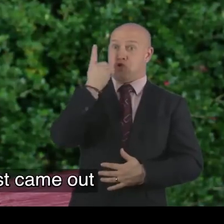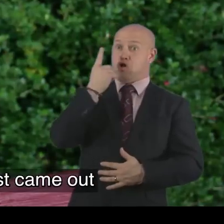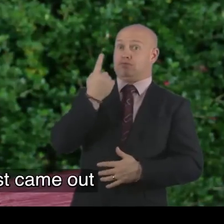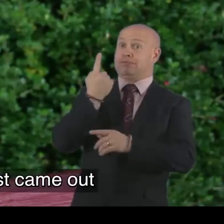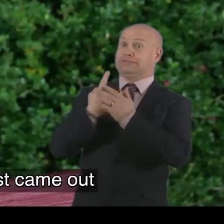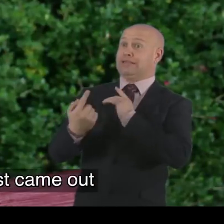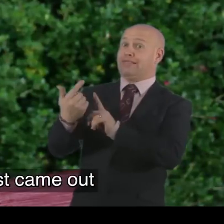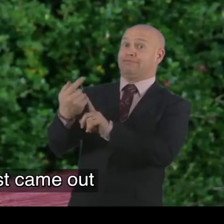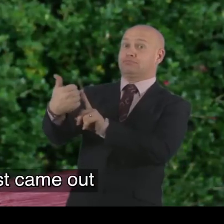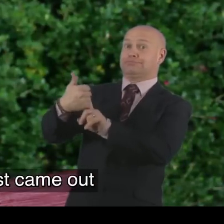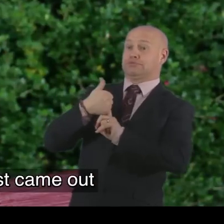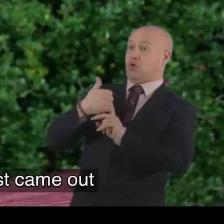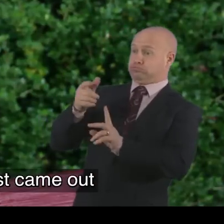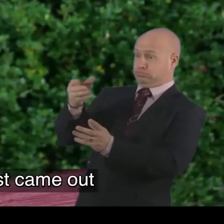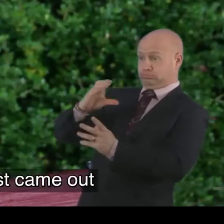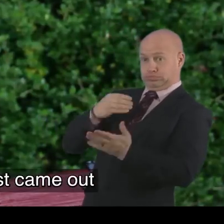got self directed supports.